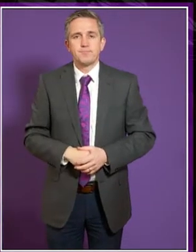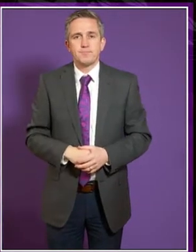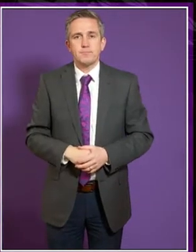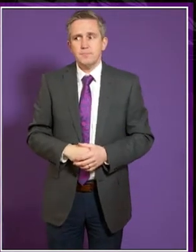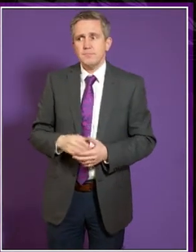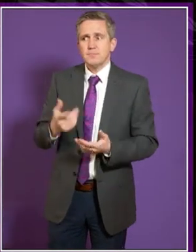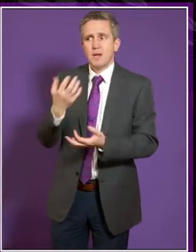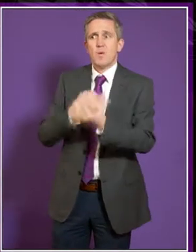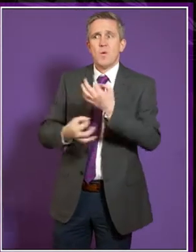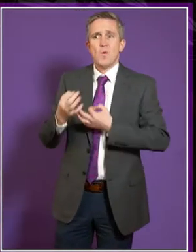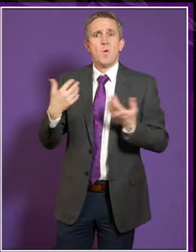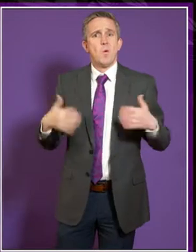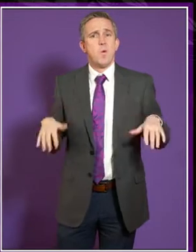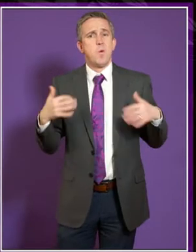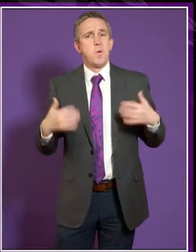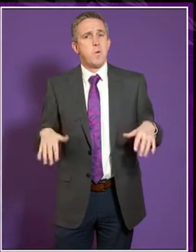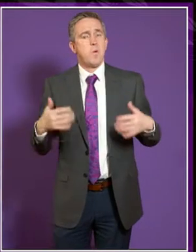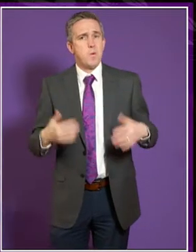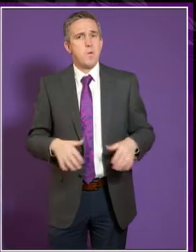There's quite a lot of questions in there. Yeah.